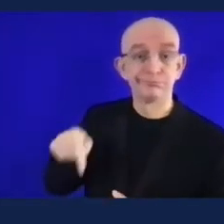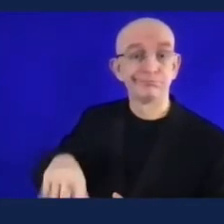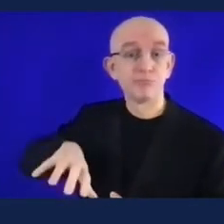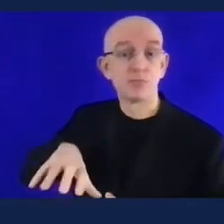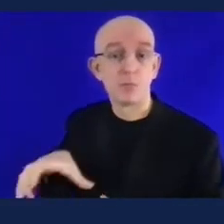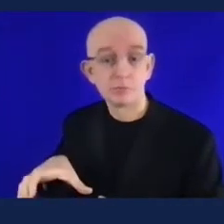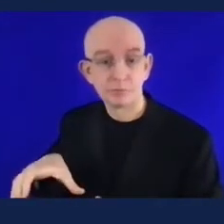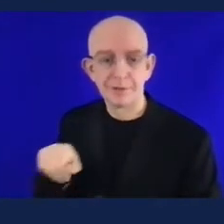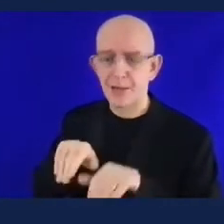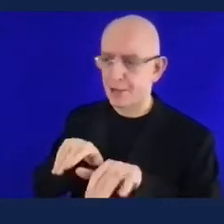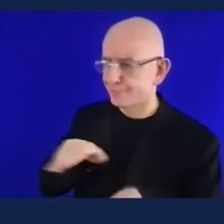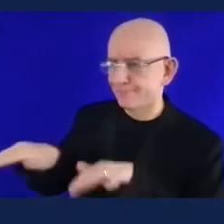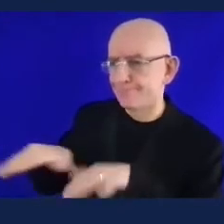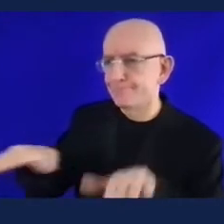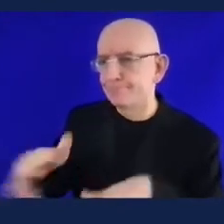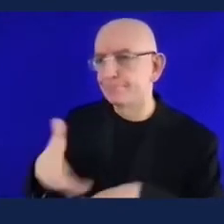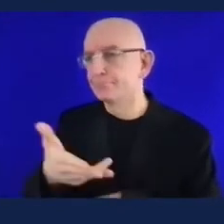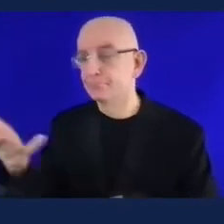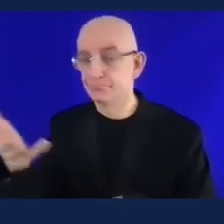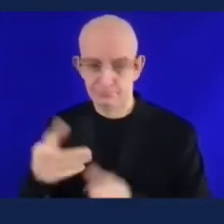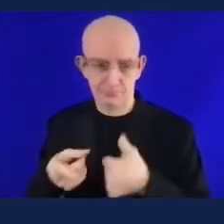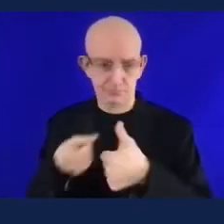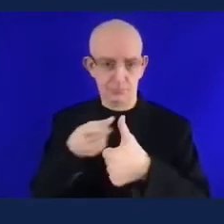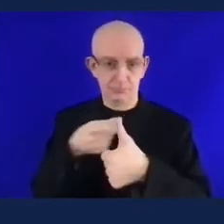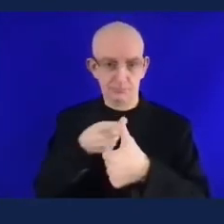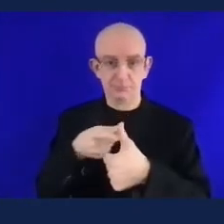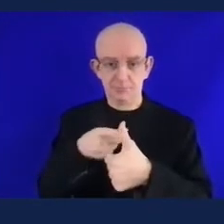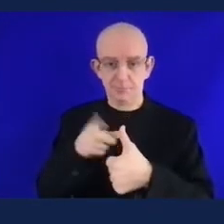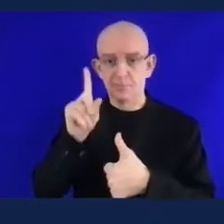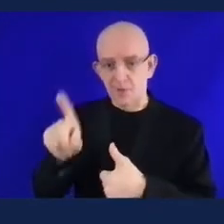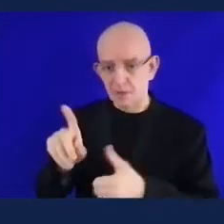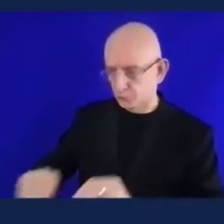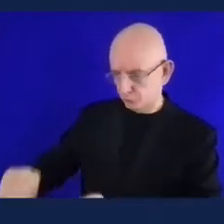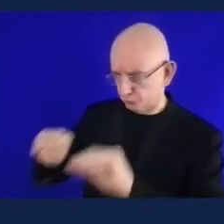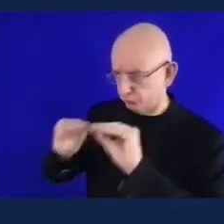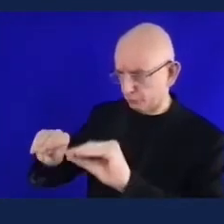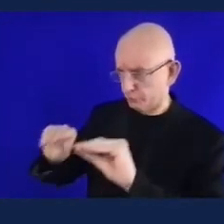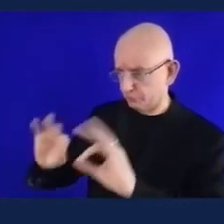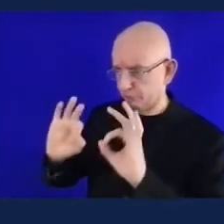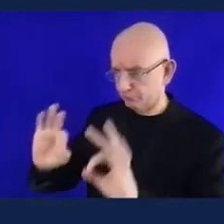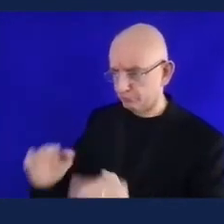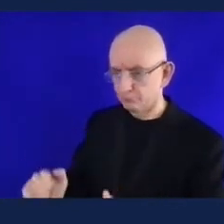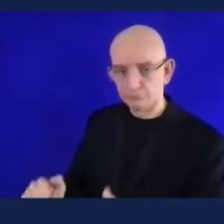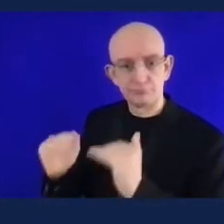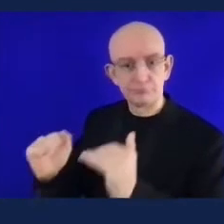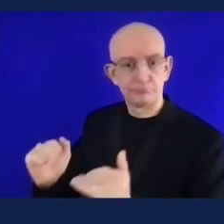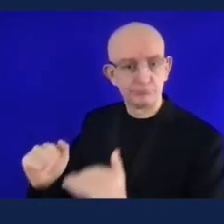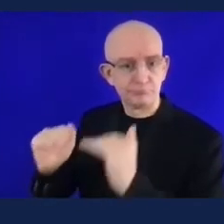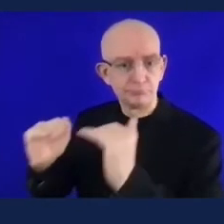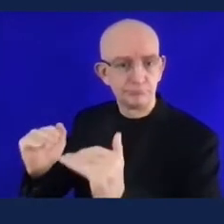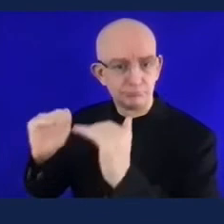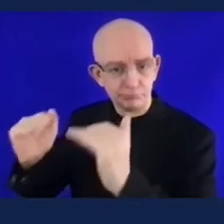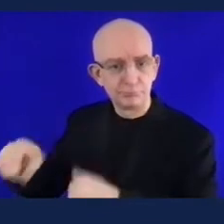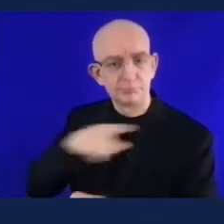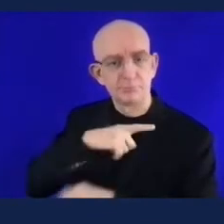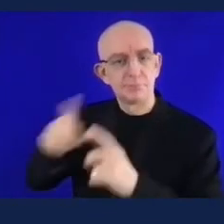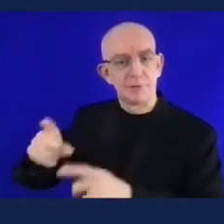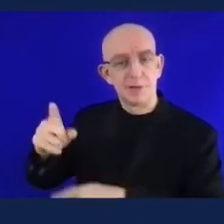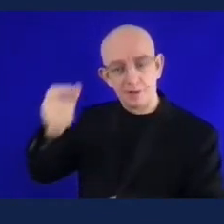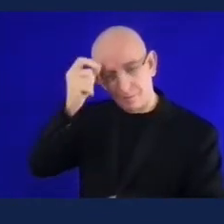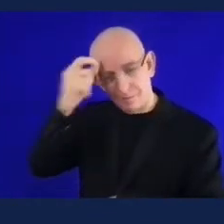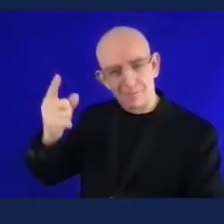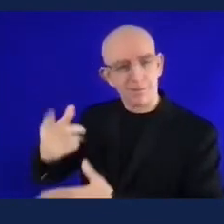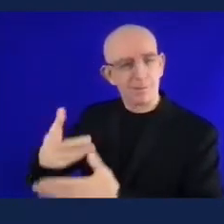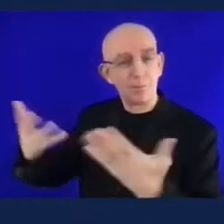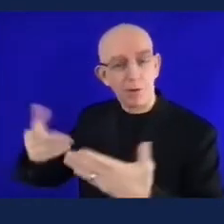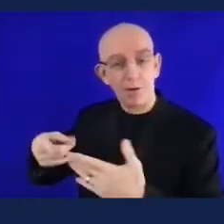dementia now they will get a period where this service will no longer be suitable as the as the disease progresses so it gets